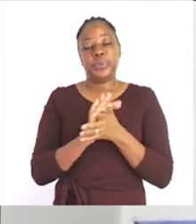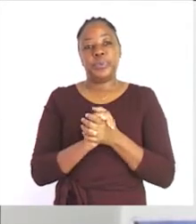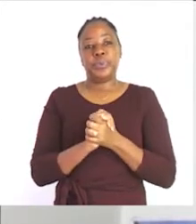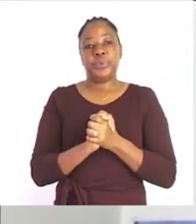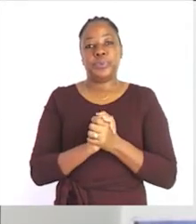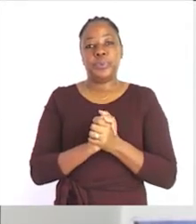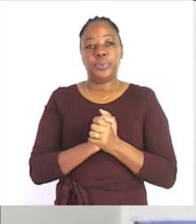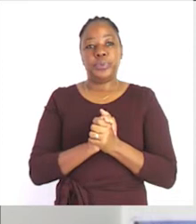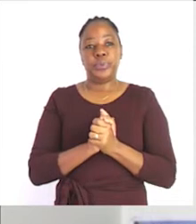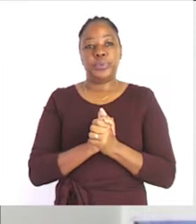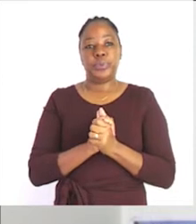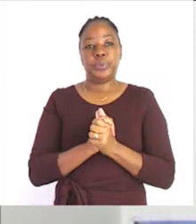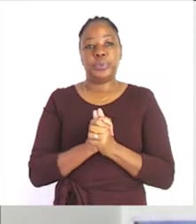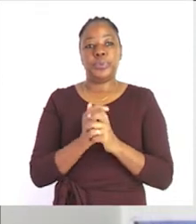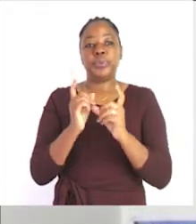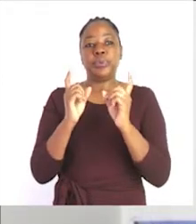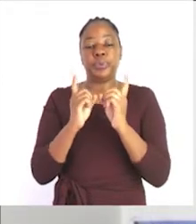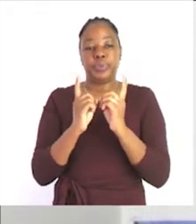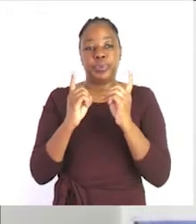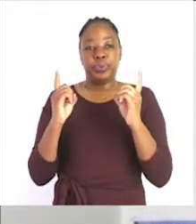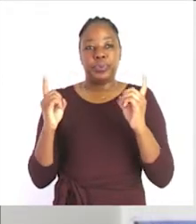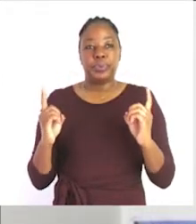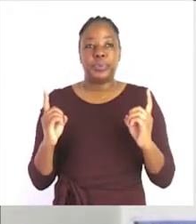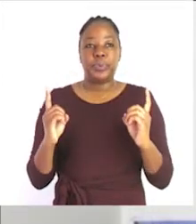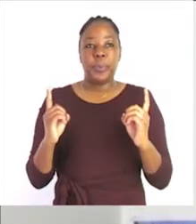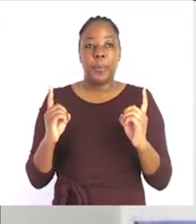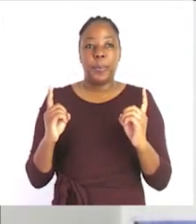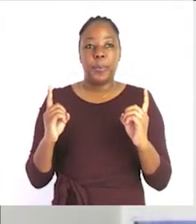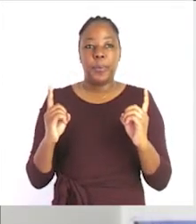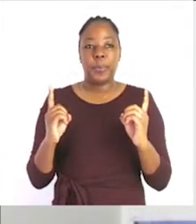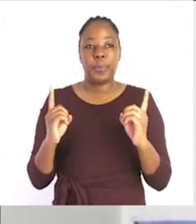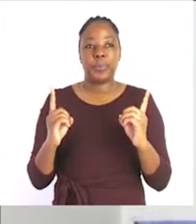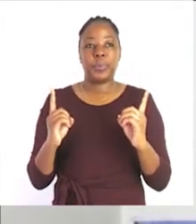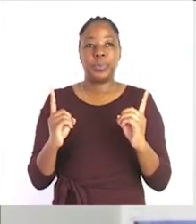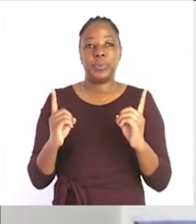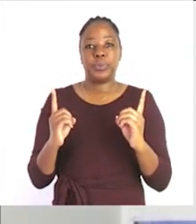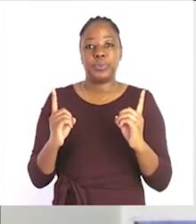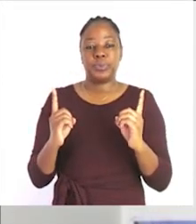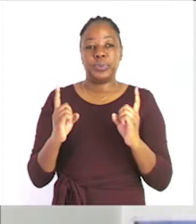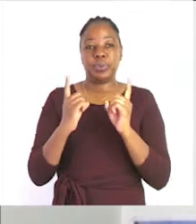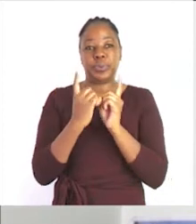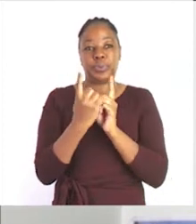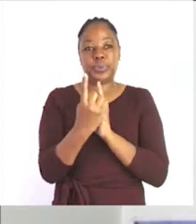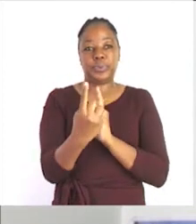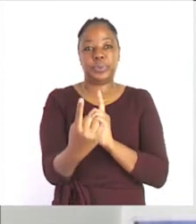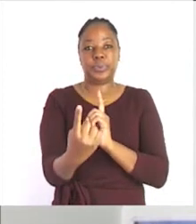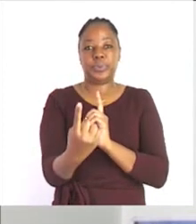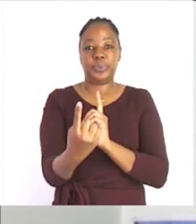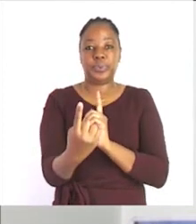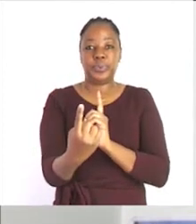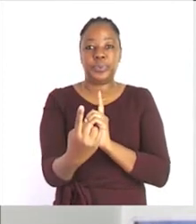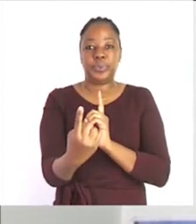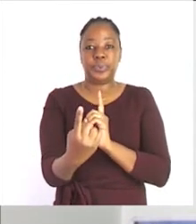also it's good to check your social distancing so you put your arms out in front of you and